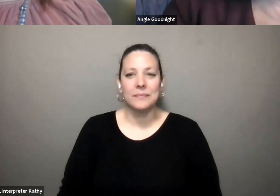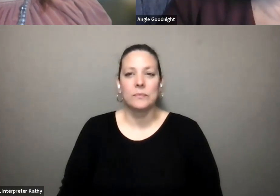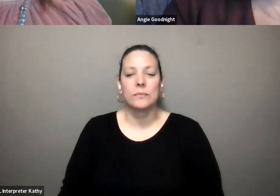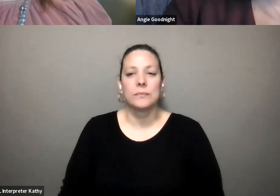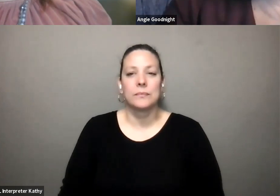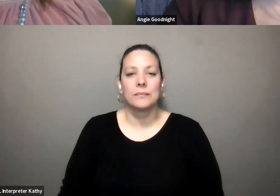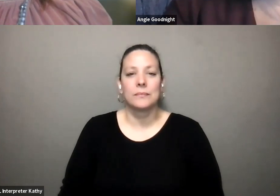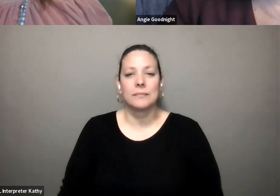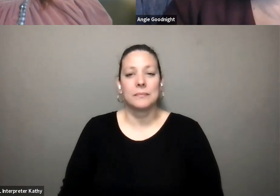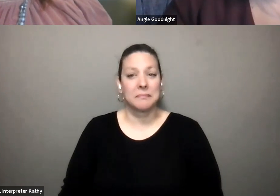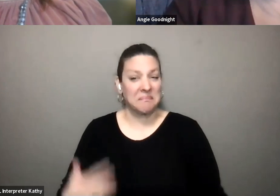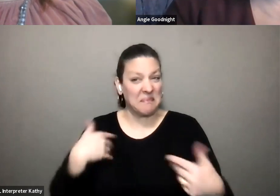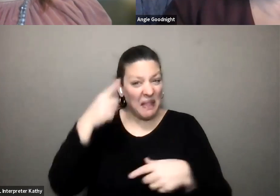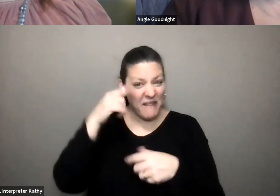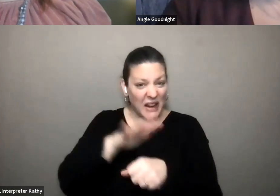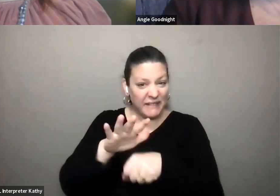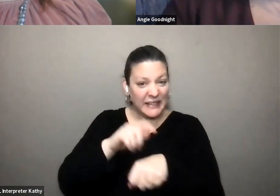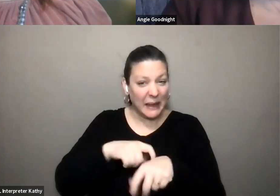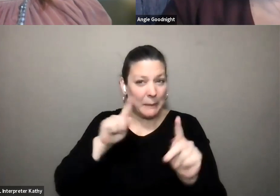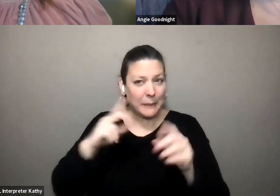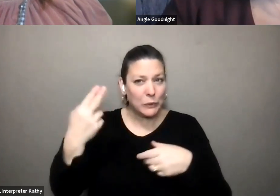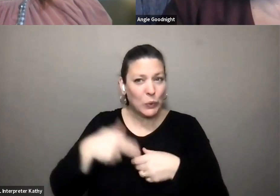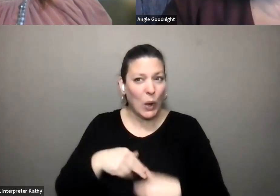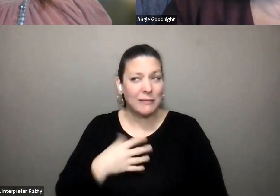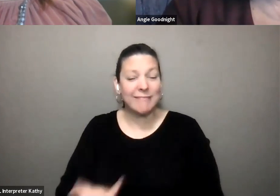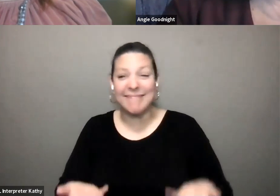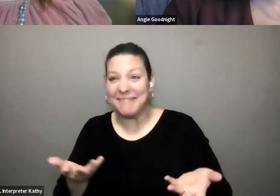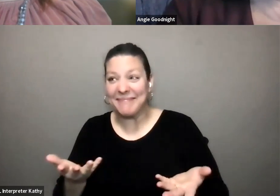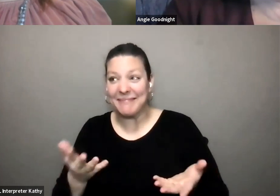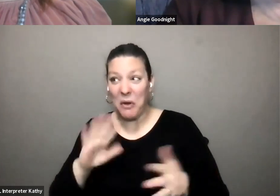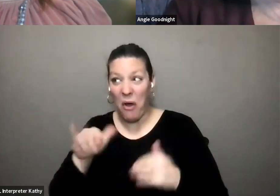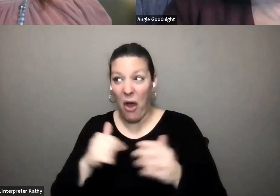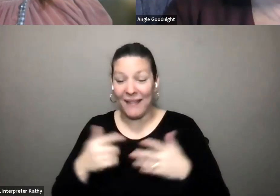have we given it enough time we think everybody in